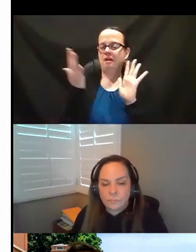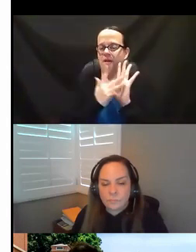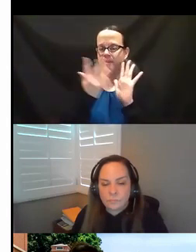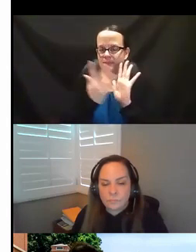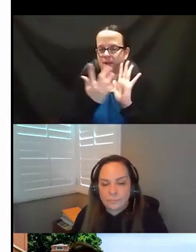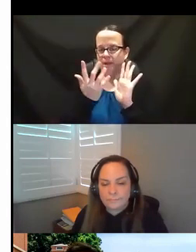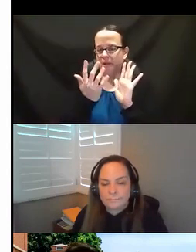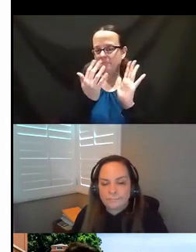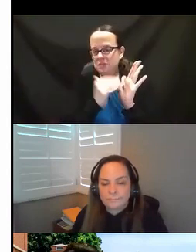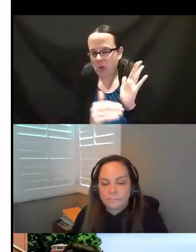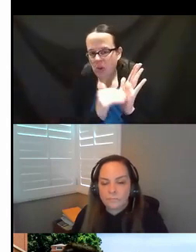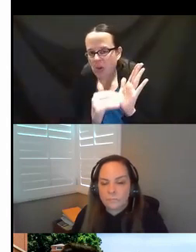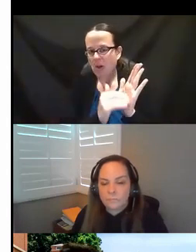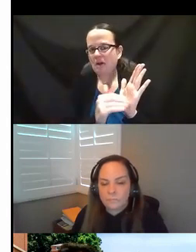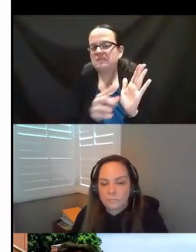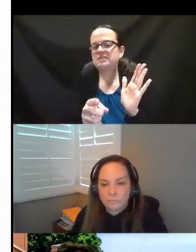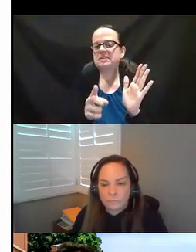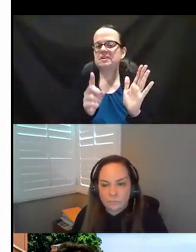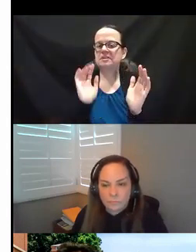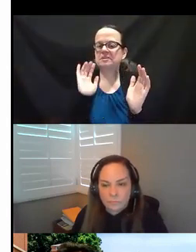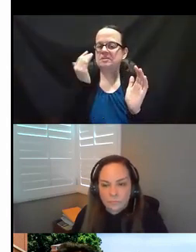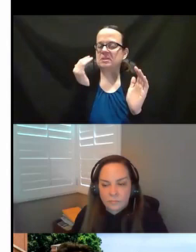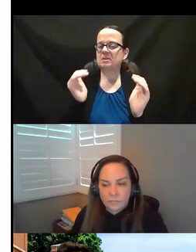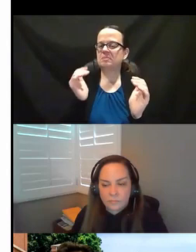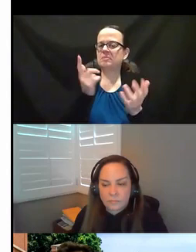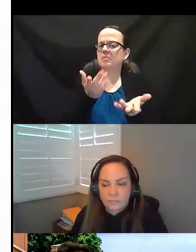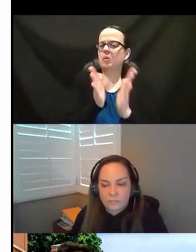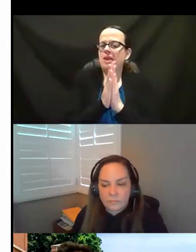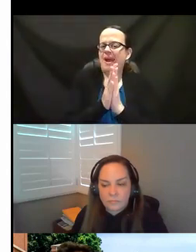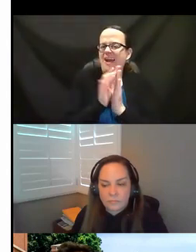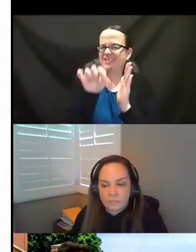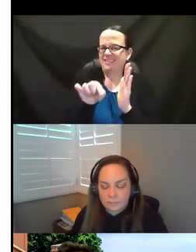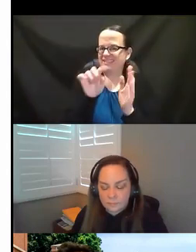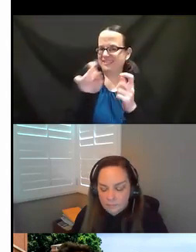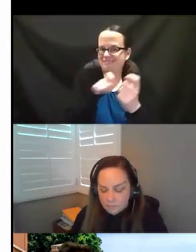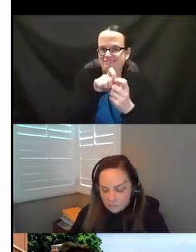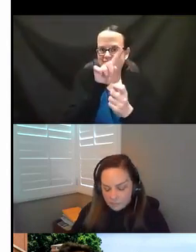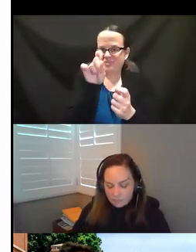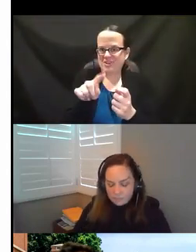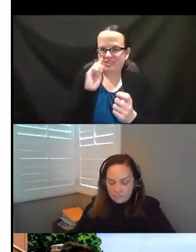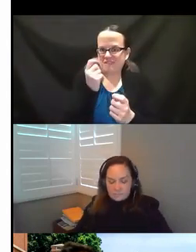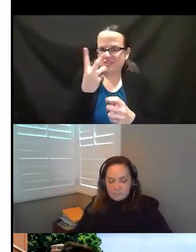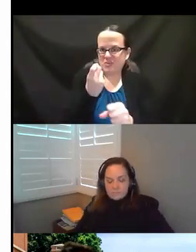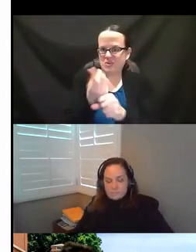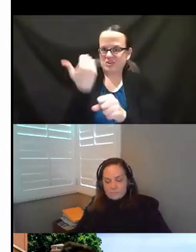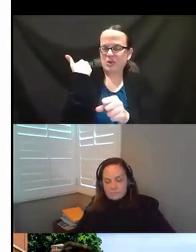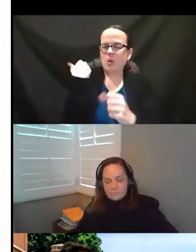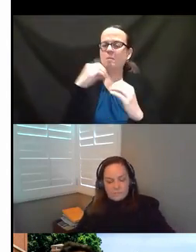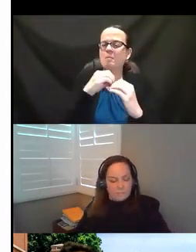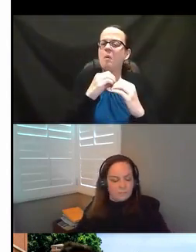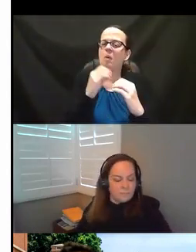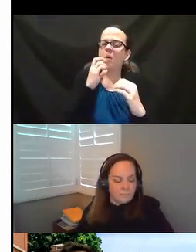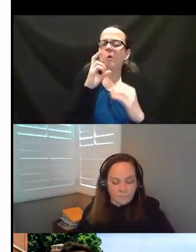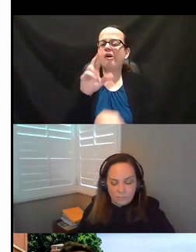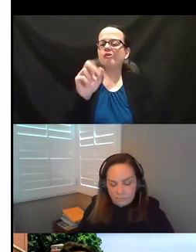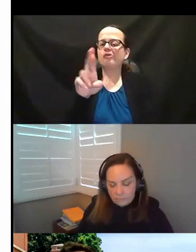It's good to see that that has moved up. I think we asked this question a few years ago. It was probably more of a rarely or